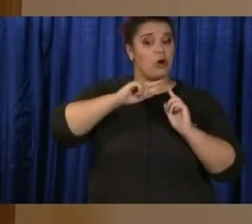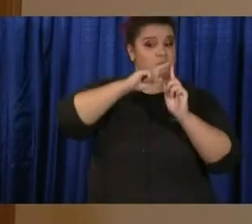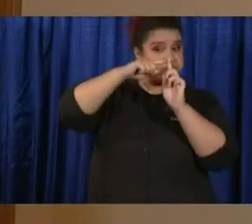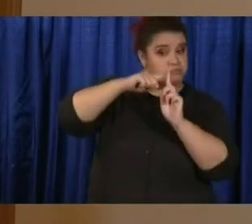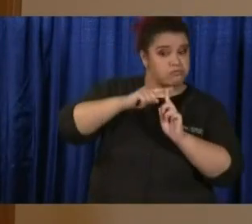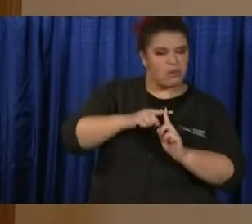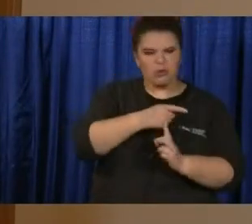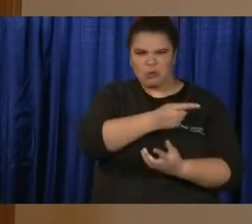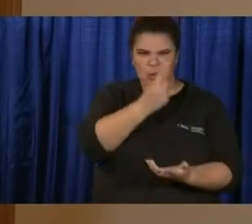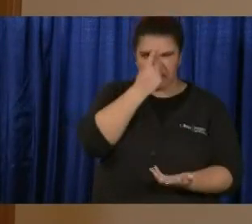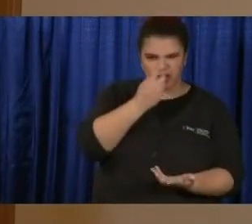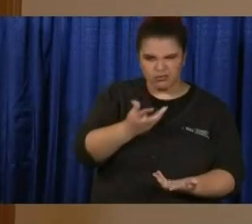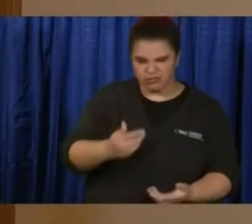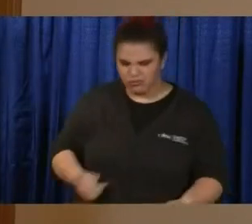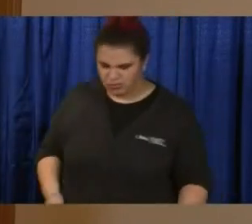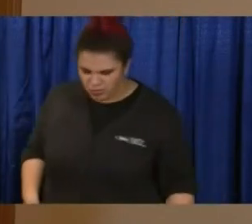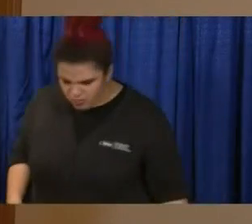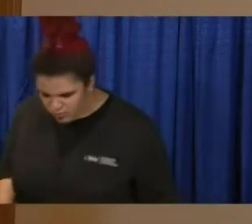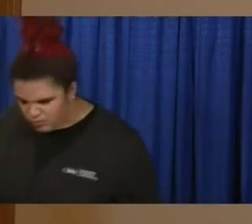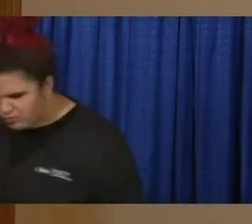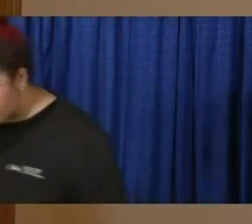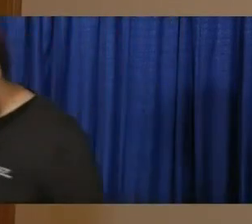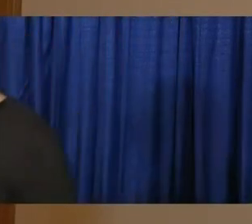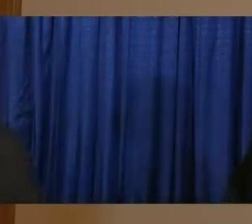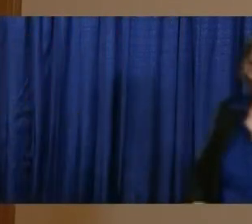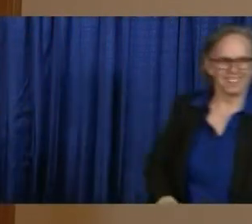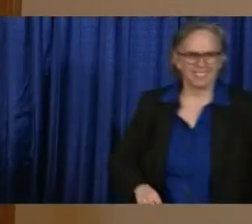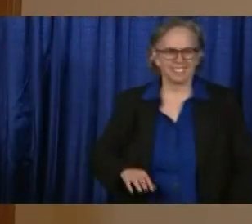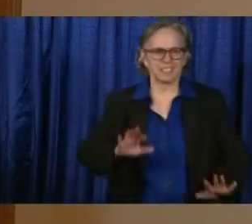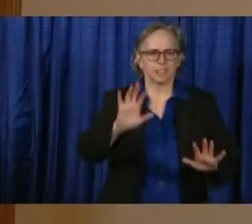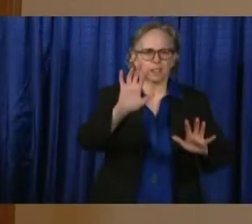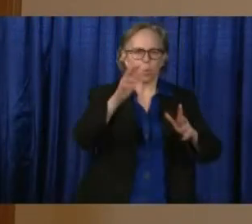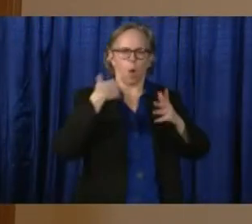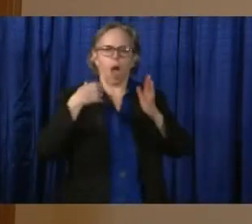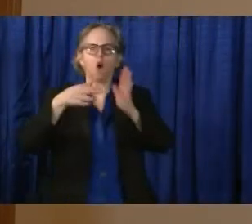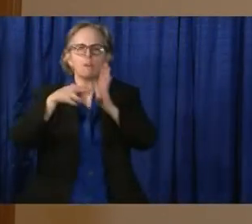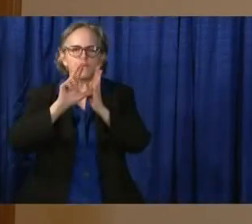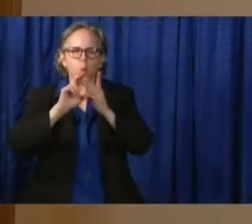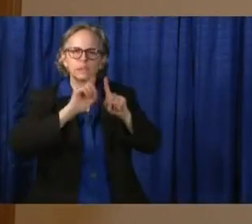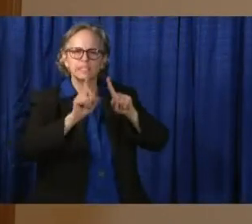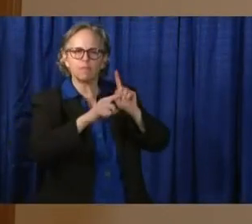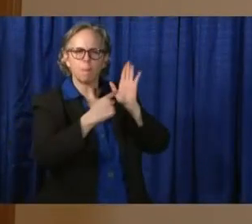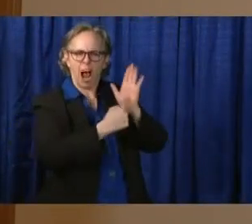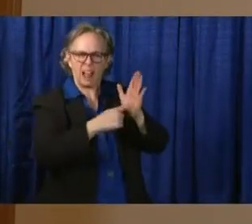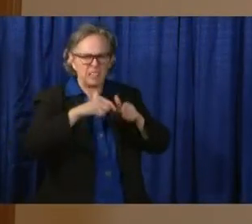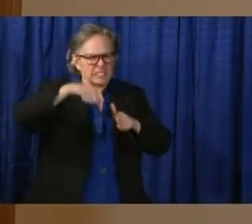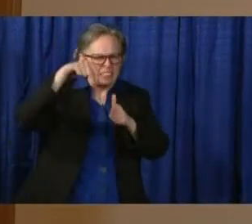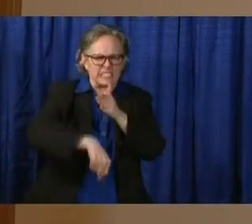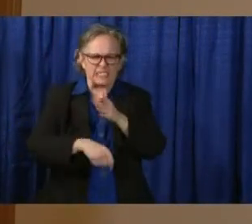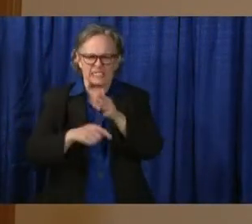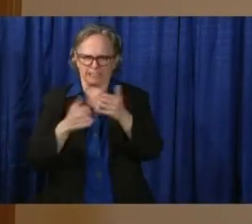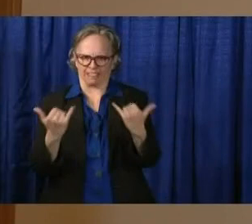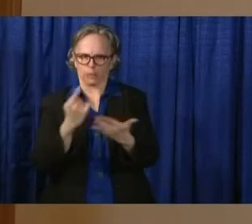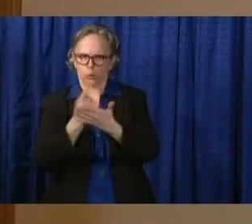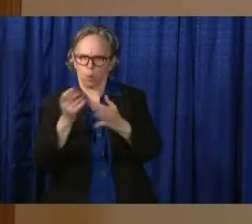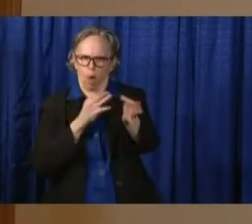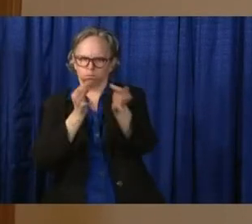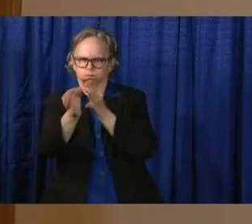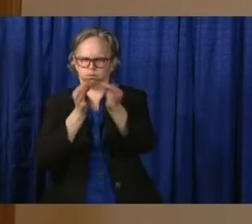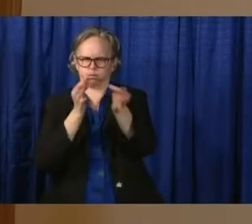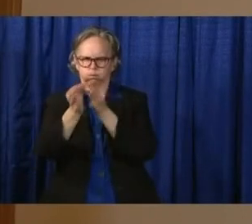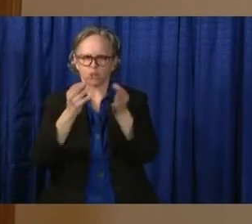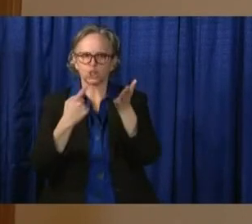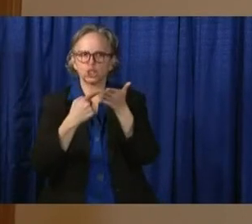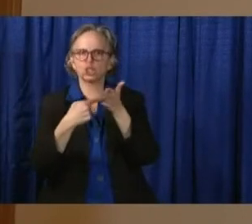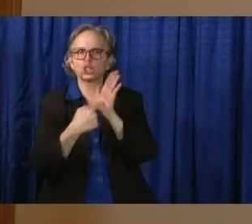be going over the modeling extensively this week with folks. We'll actually show you a bunch of new graphics on this, but